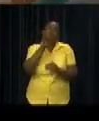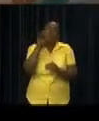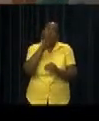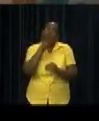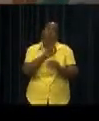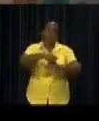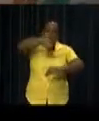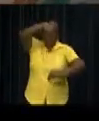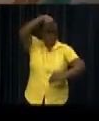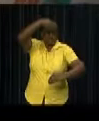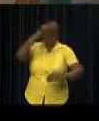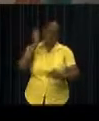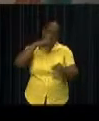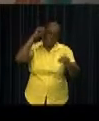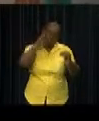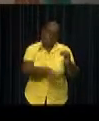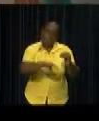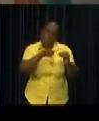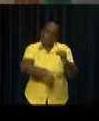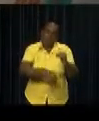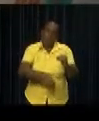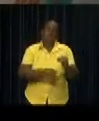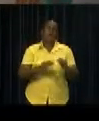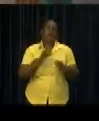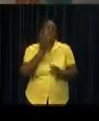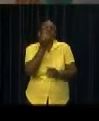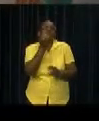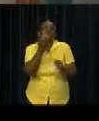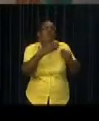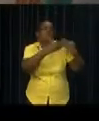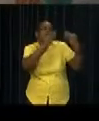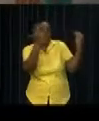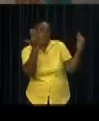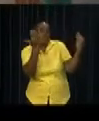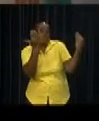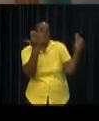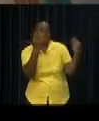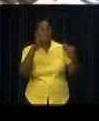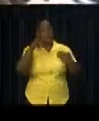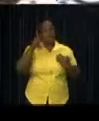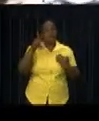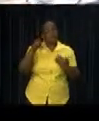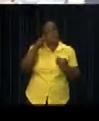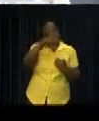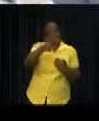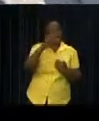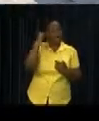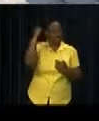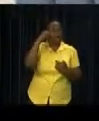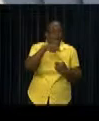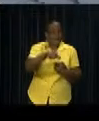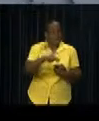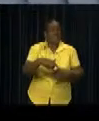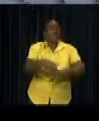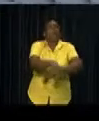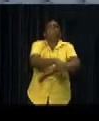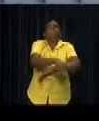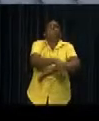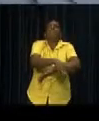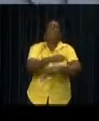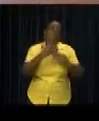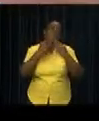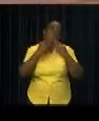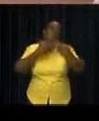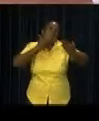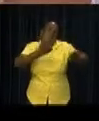and Adawai. They all got green garbage containers to promote a clean environment. The various captains have indicated